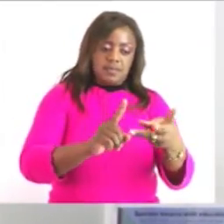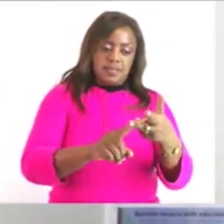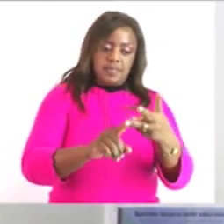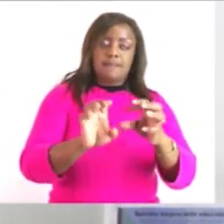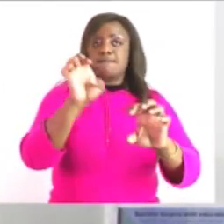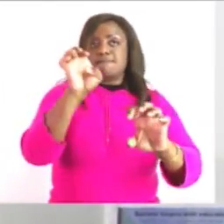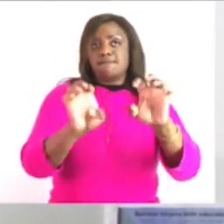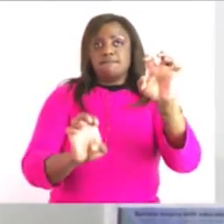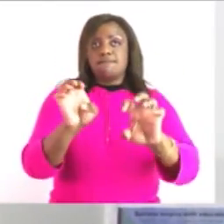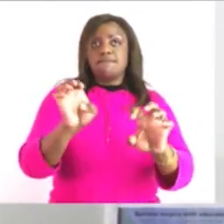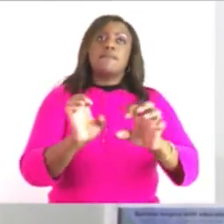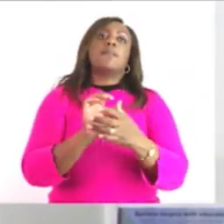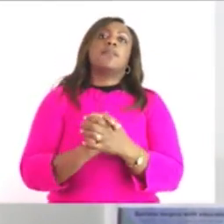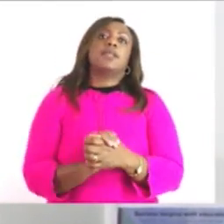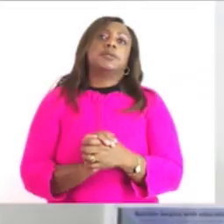estimate or should i give